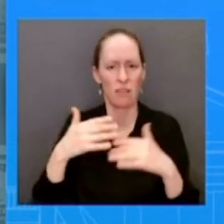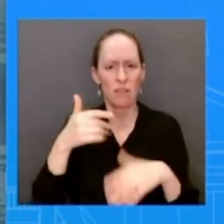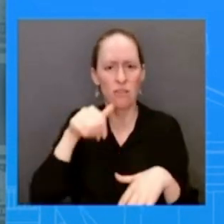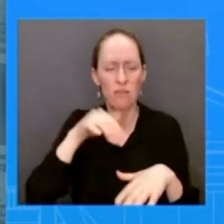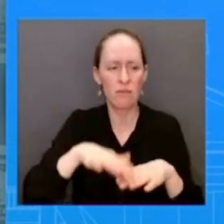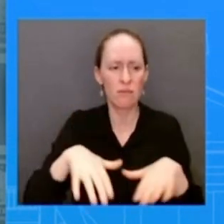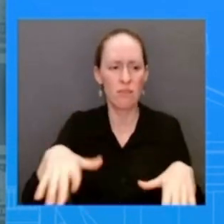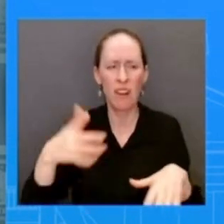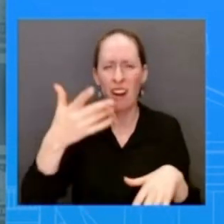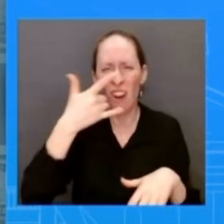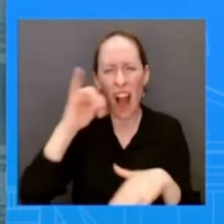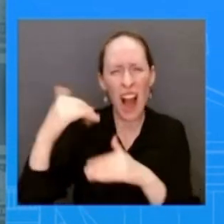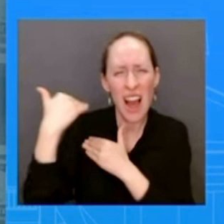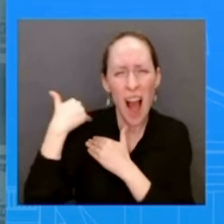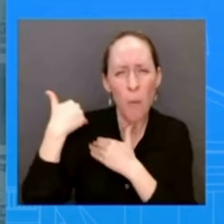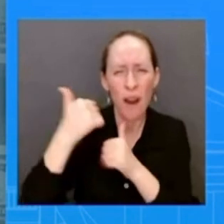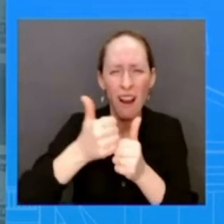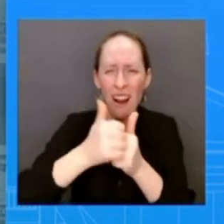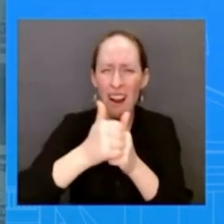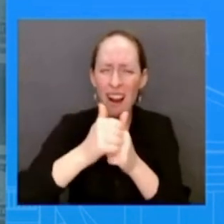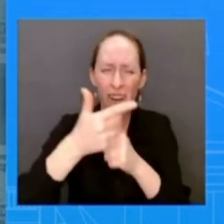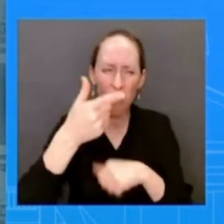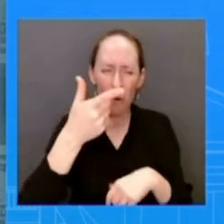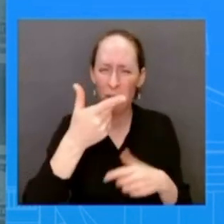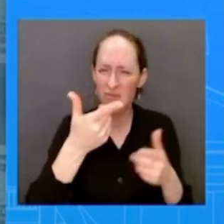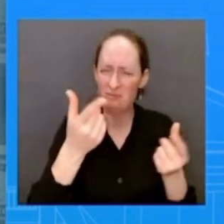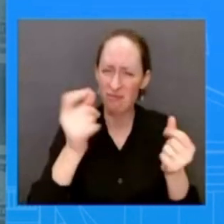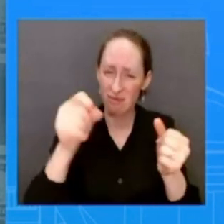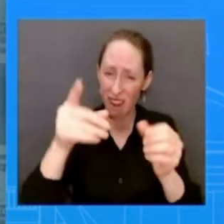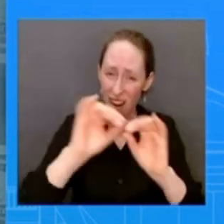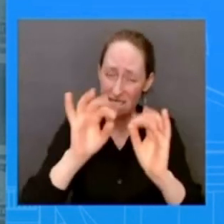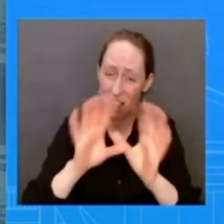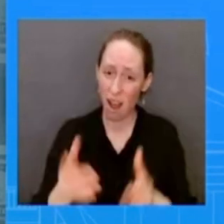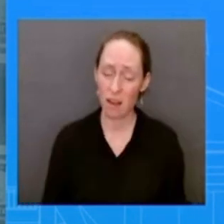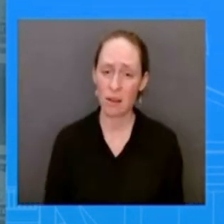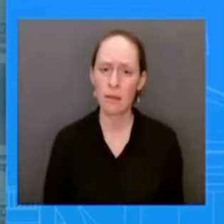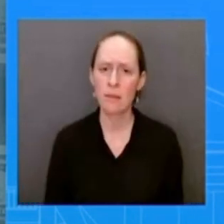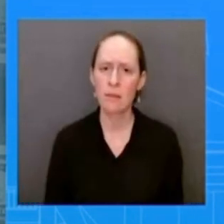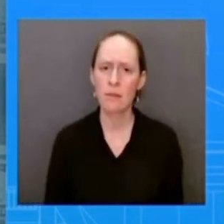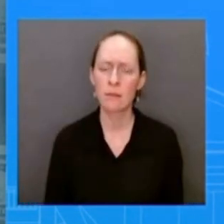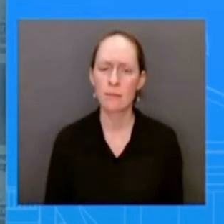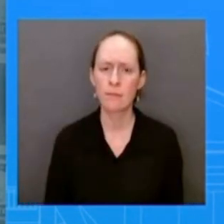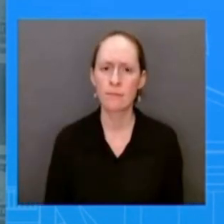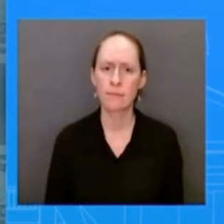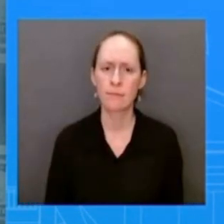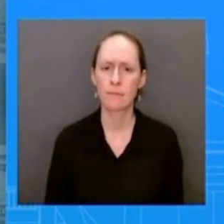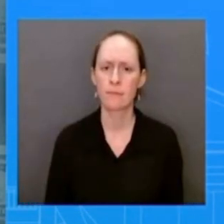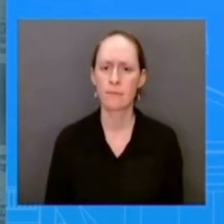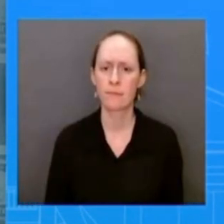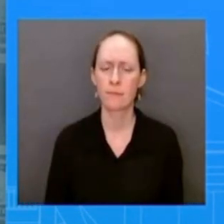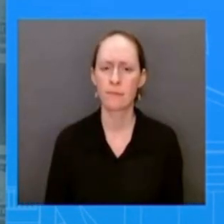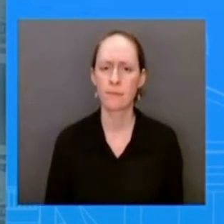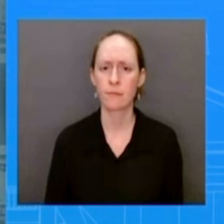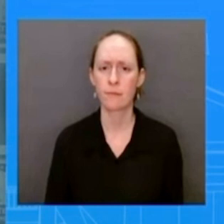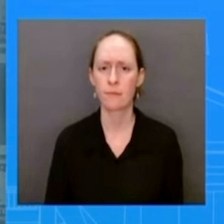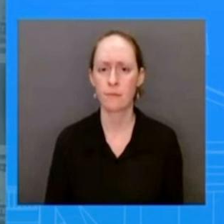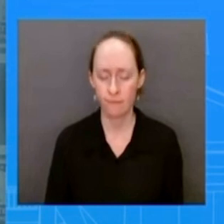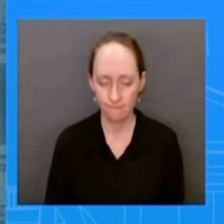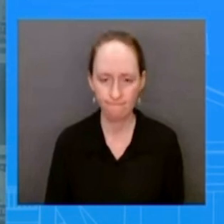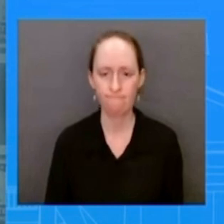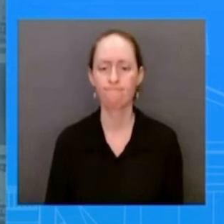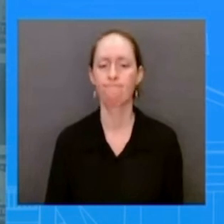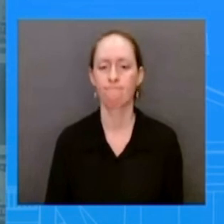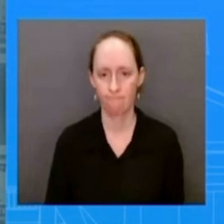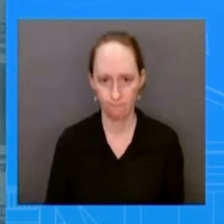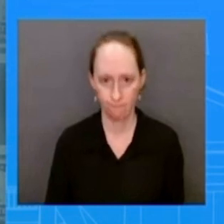want to say from here is that we welcome the call from our senate uh colleagues for the u.n's independent international fact-finding mission on iran